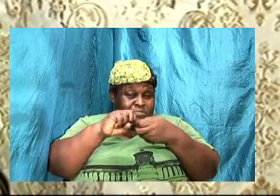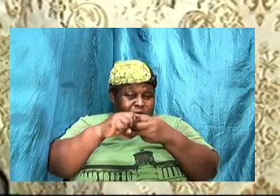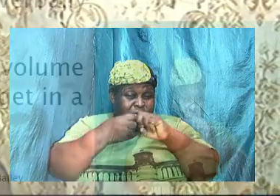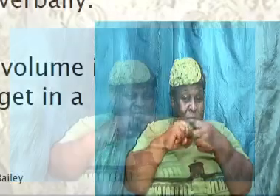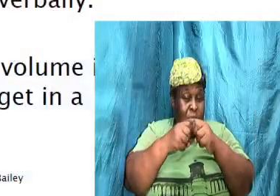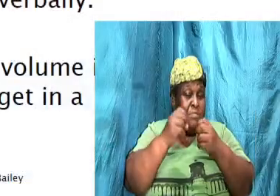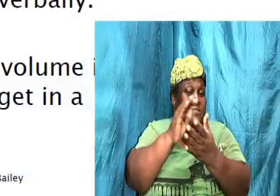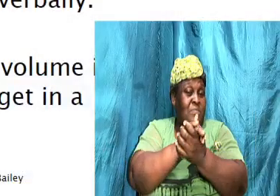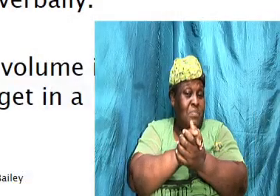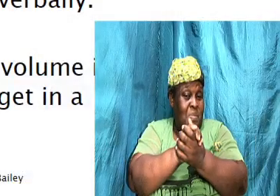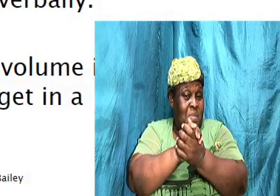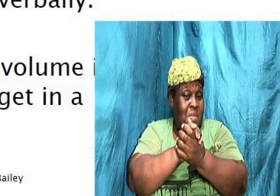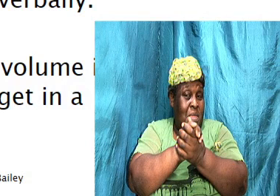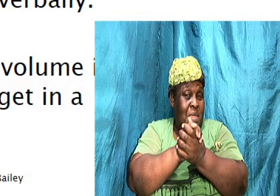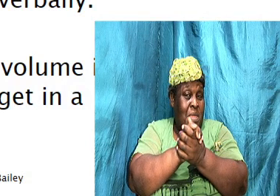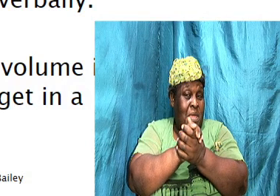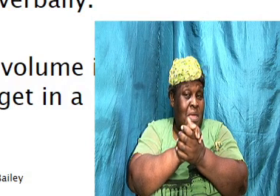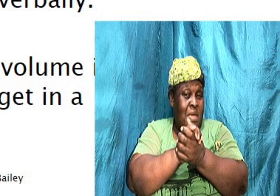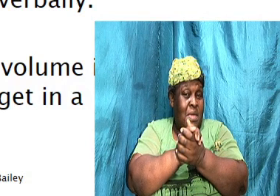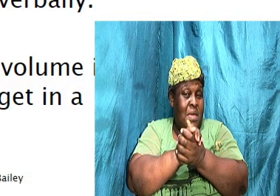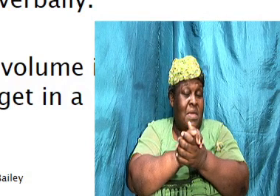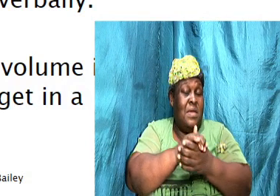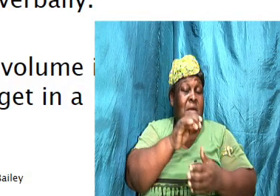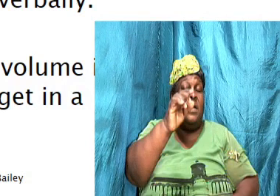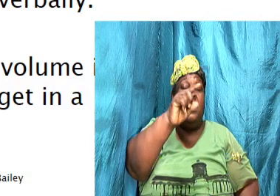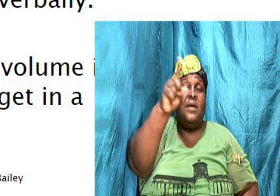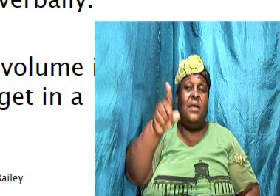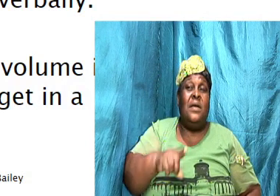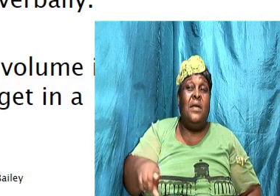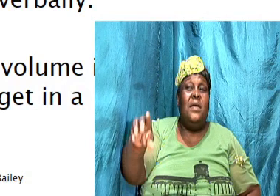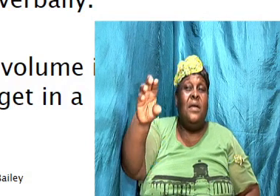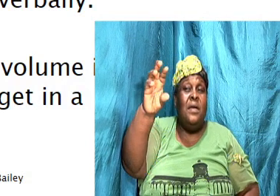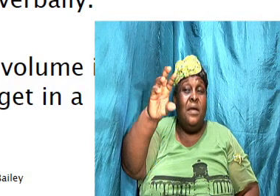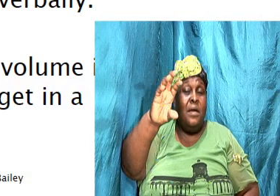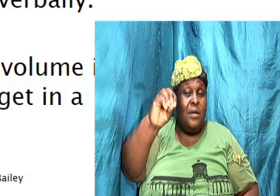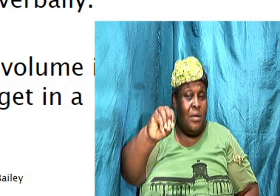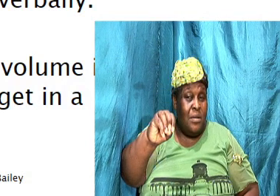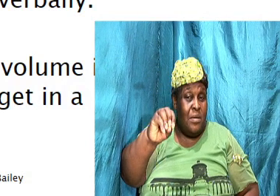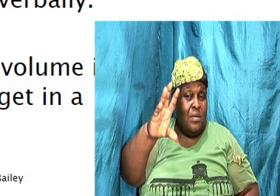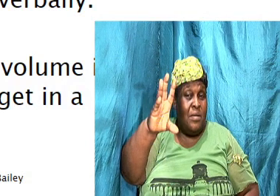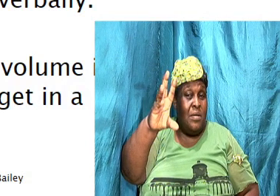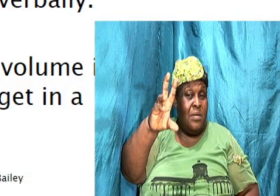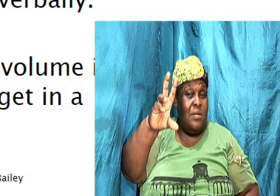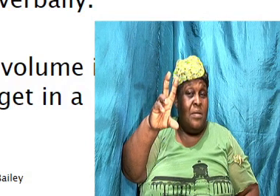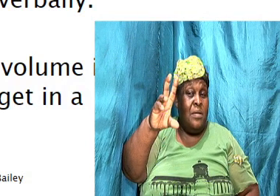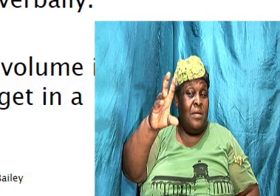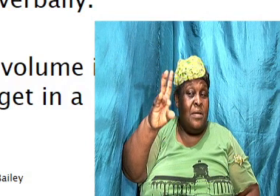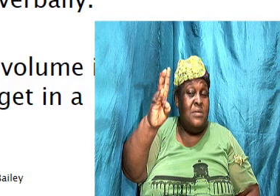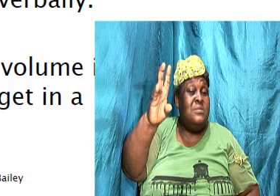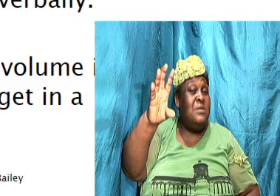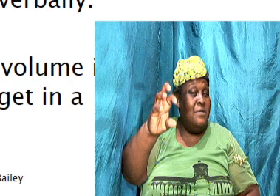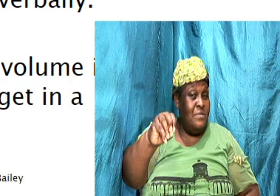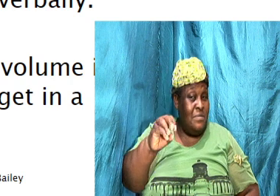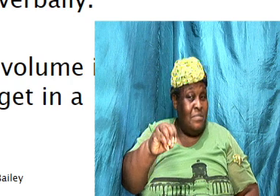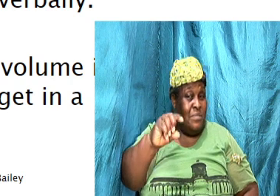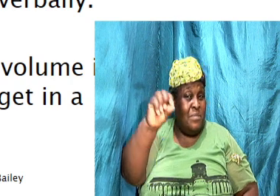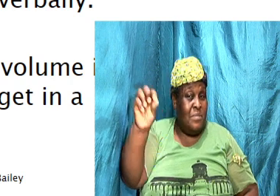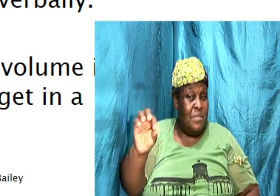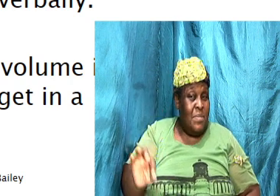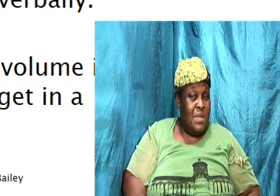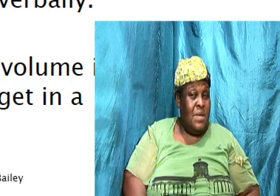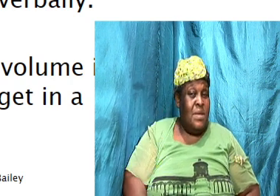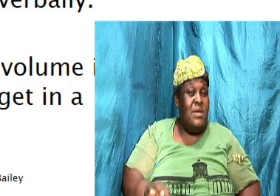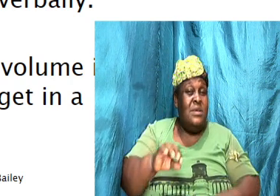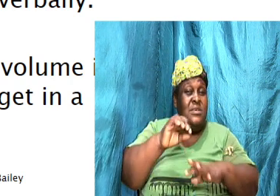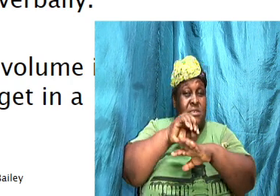suggest that over 70% of what we communicate to our spouses is sent non-verbally. So like I've been